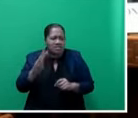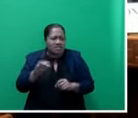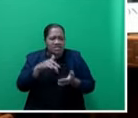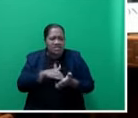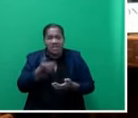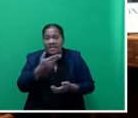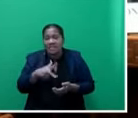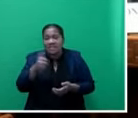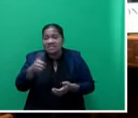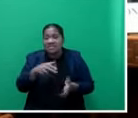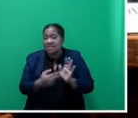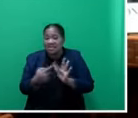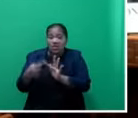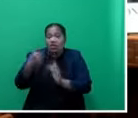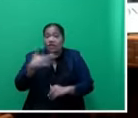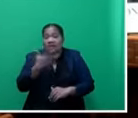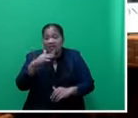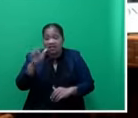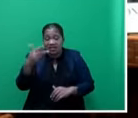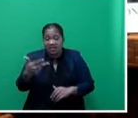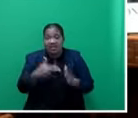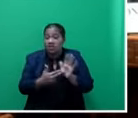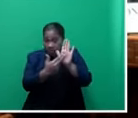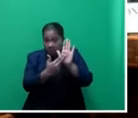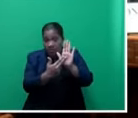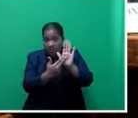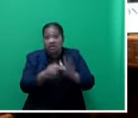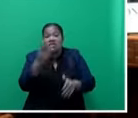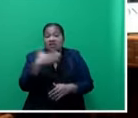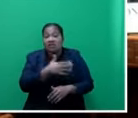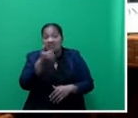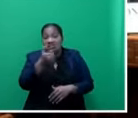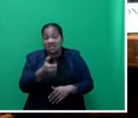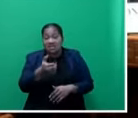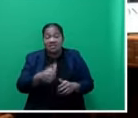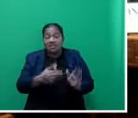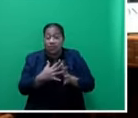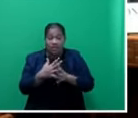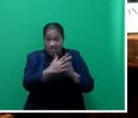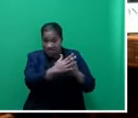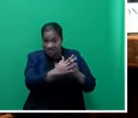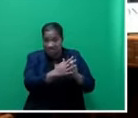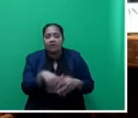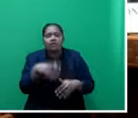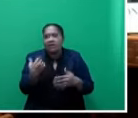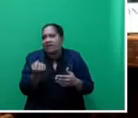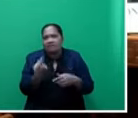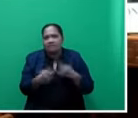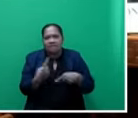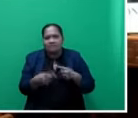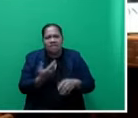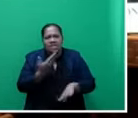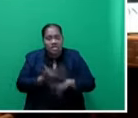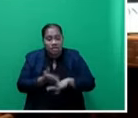86 in the Eastern Division, 198 in the Northern Division, 306 in the Western Division. We have come up lately with a